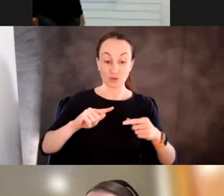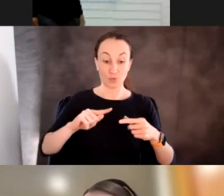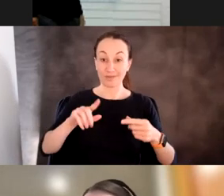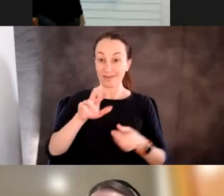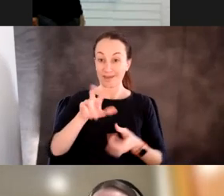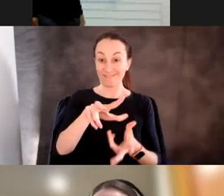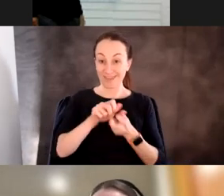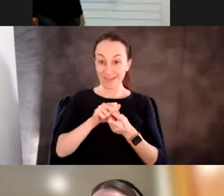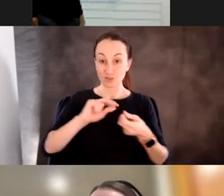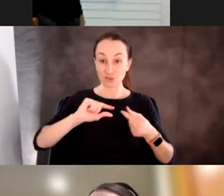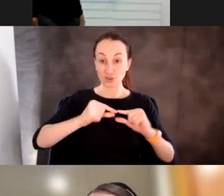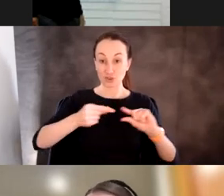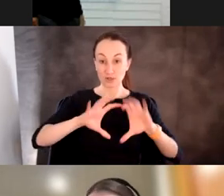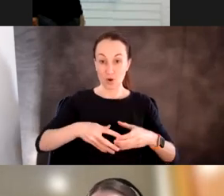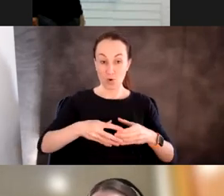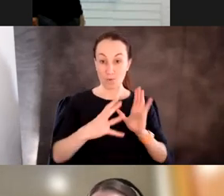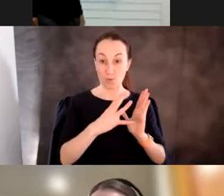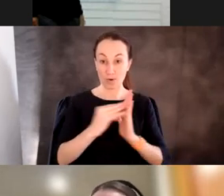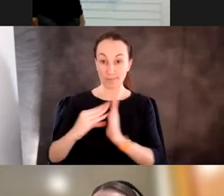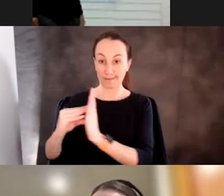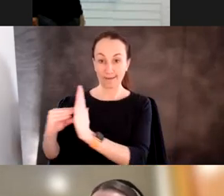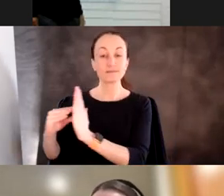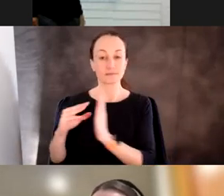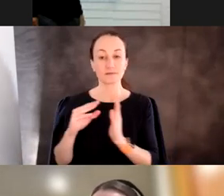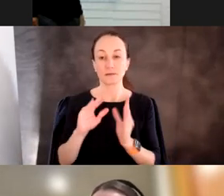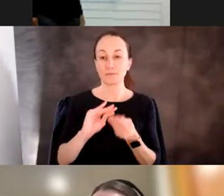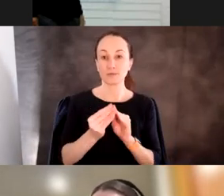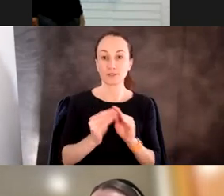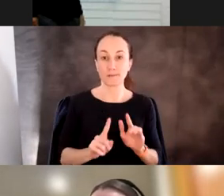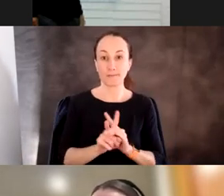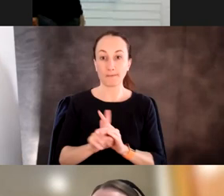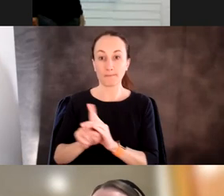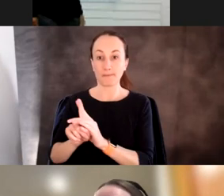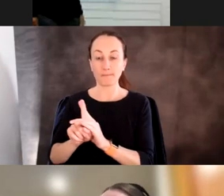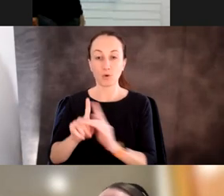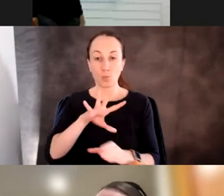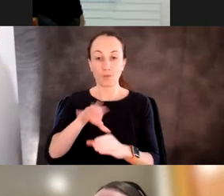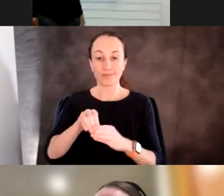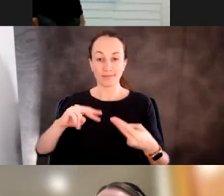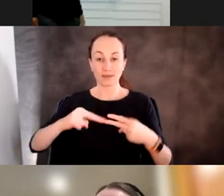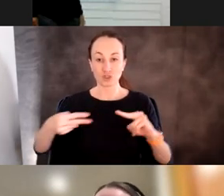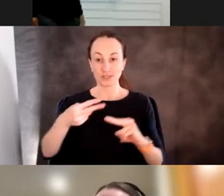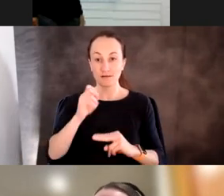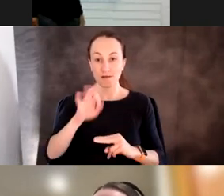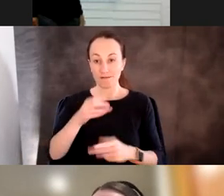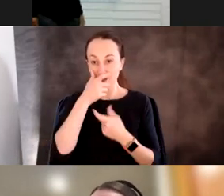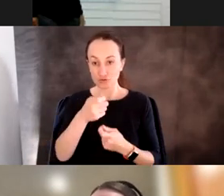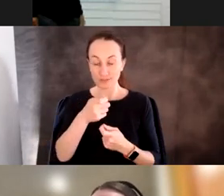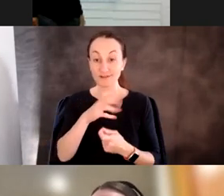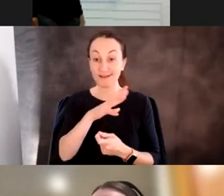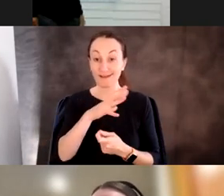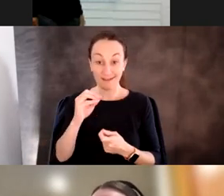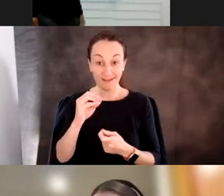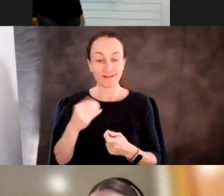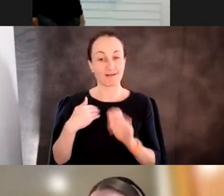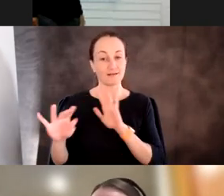accumulate, so mutations can arise in your gene of interest. And it also has selection. So when the bacterial,